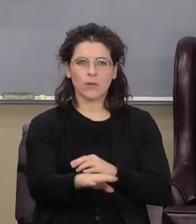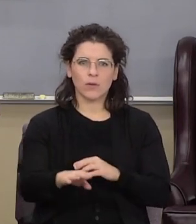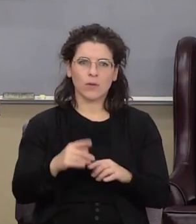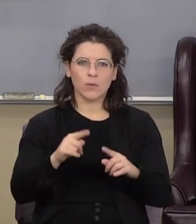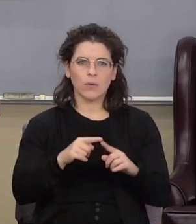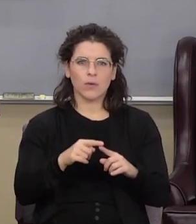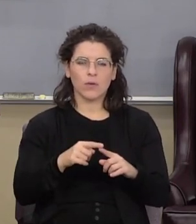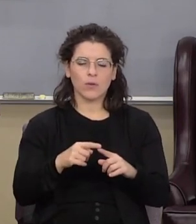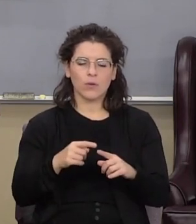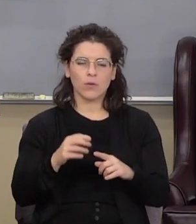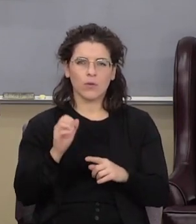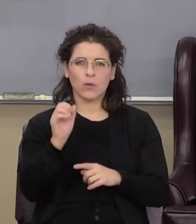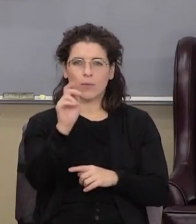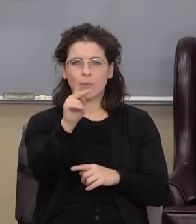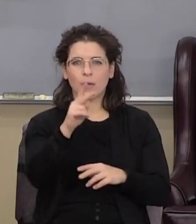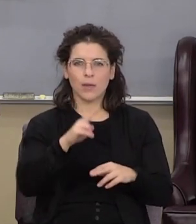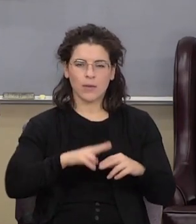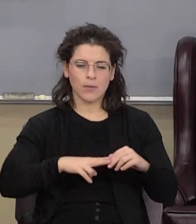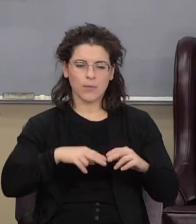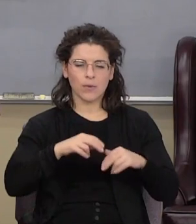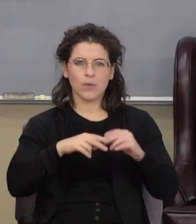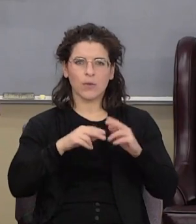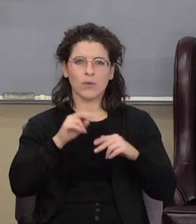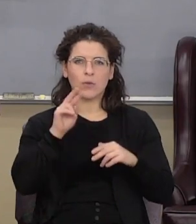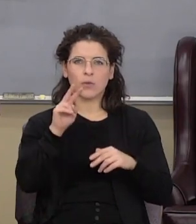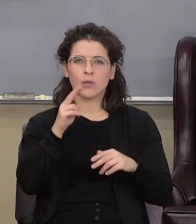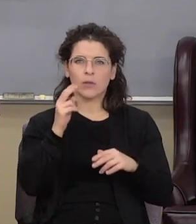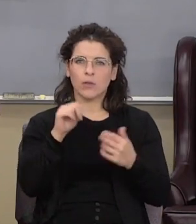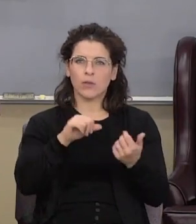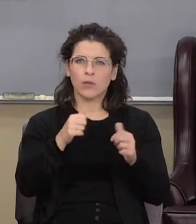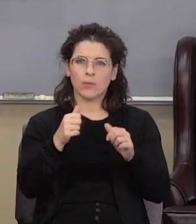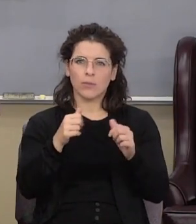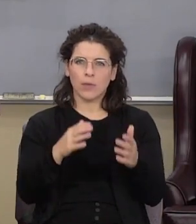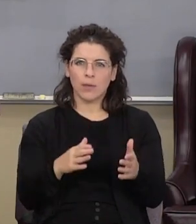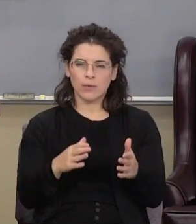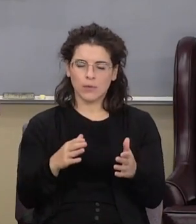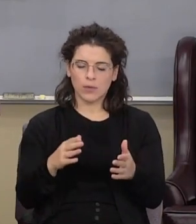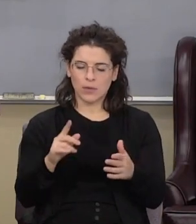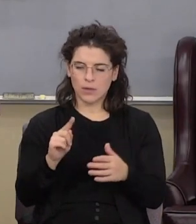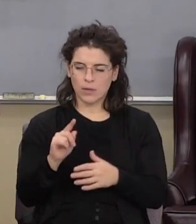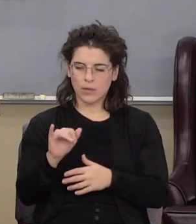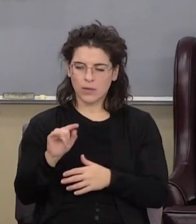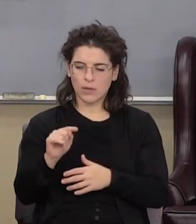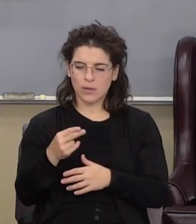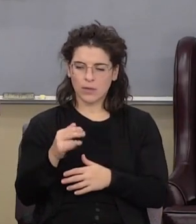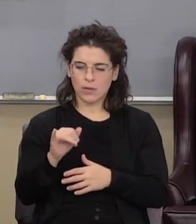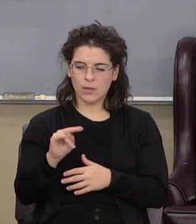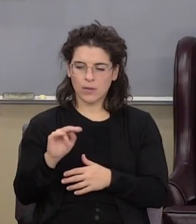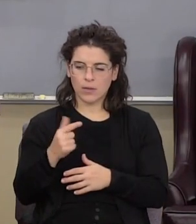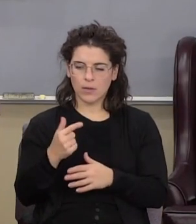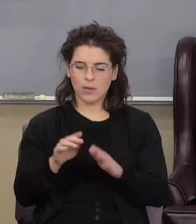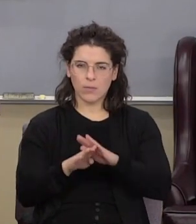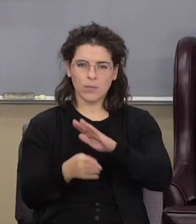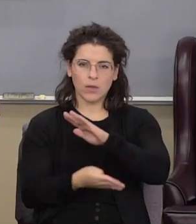when you come to the back of a building and you look up here and there's a baptistry and there's a tithing bucket you better run